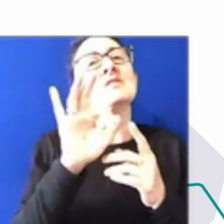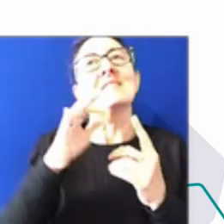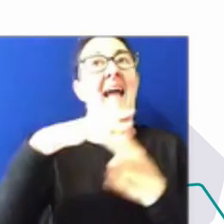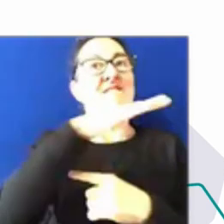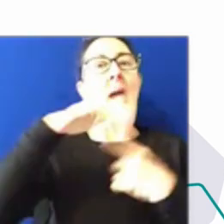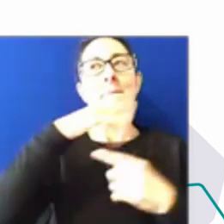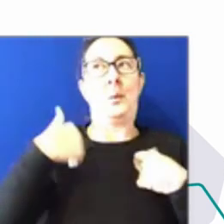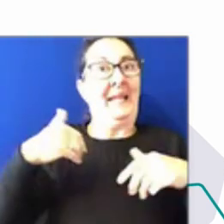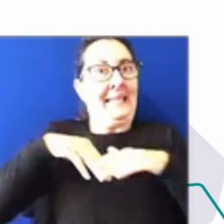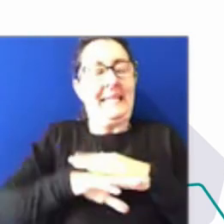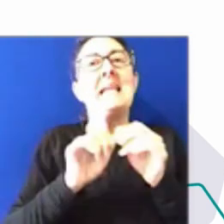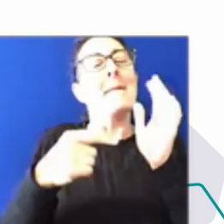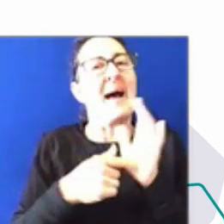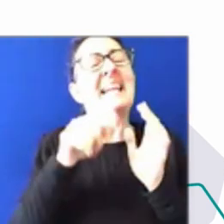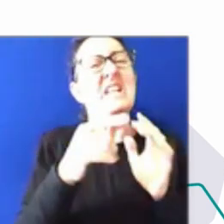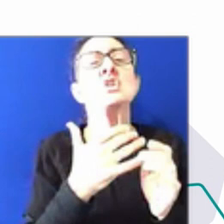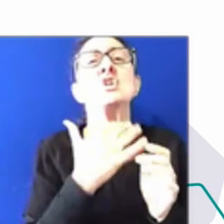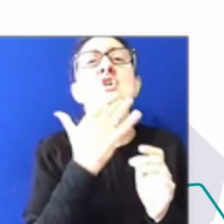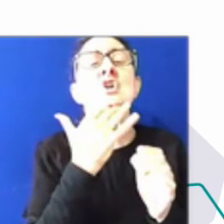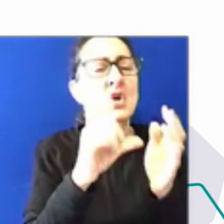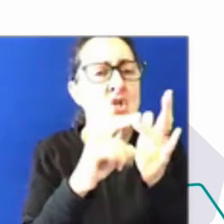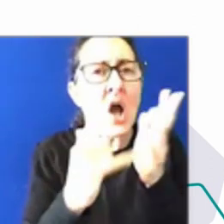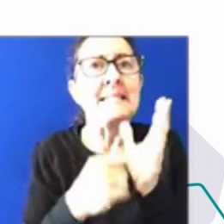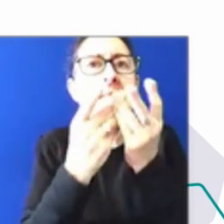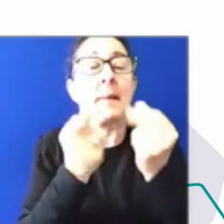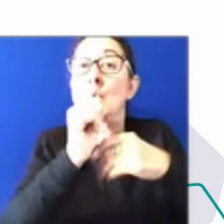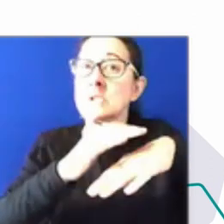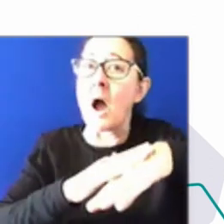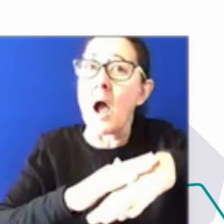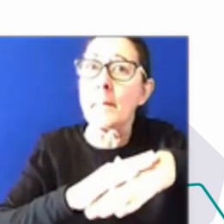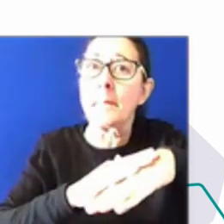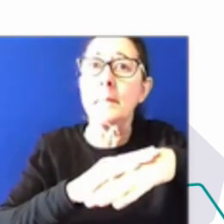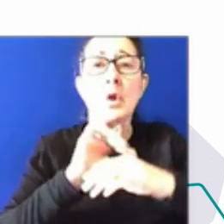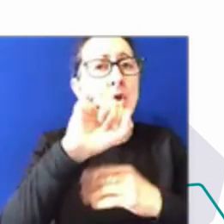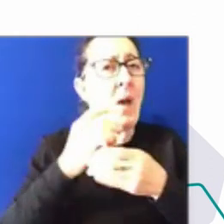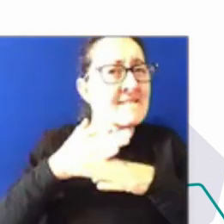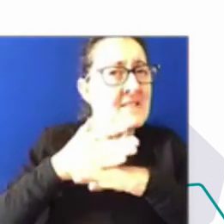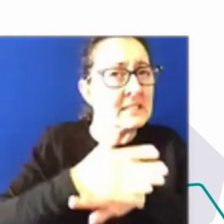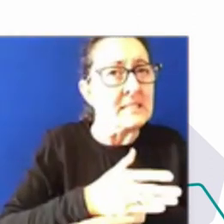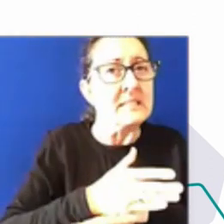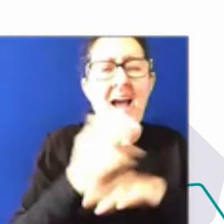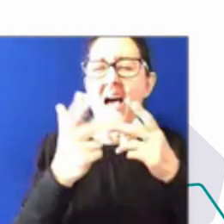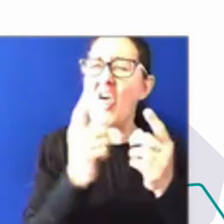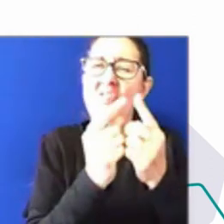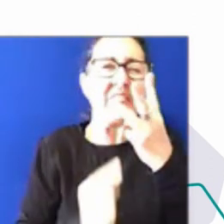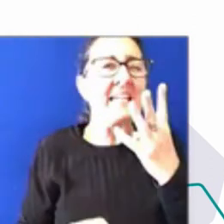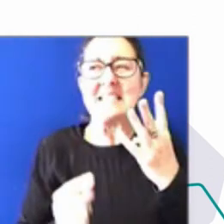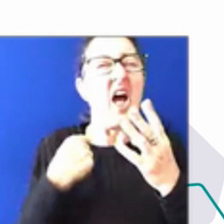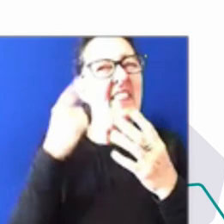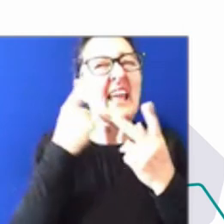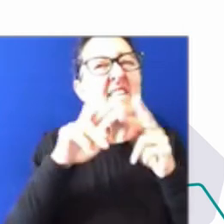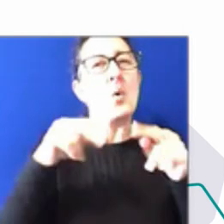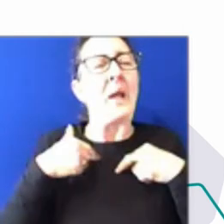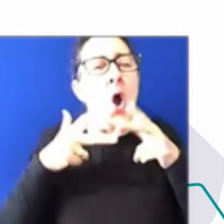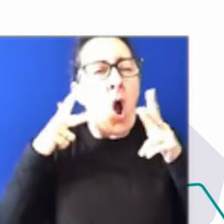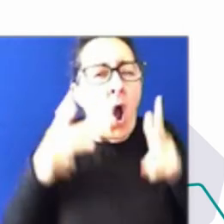costs your time and your effort and other things you might have been doing if we're overworking things. And so I think